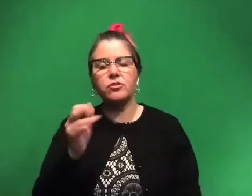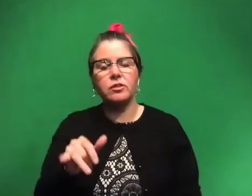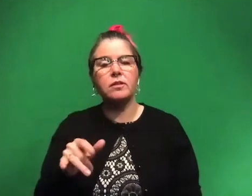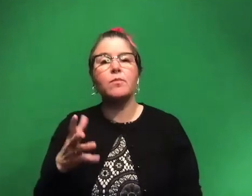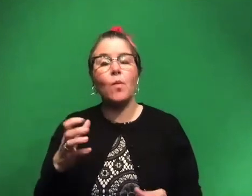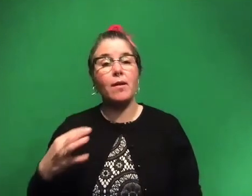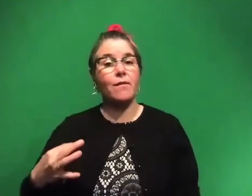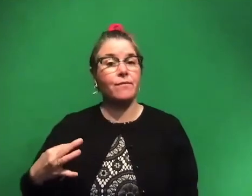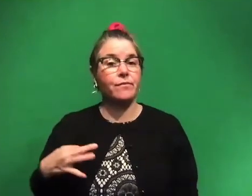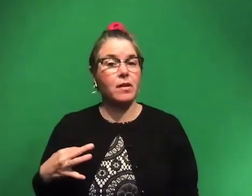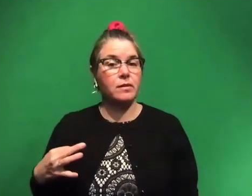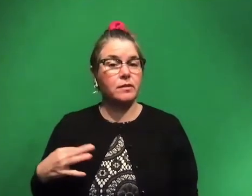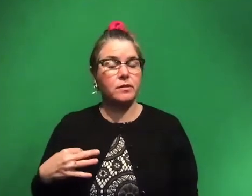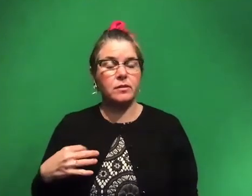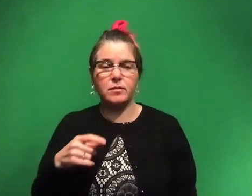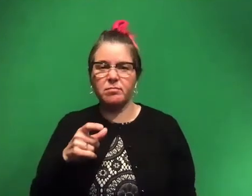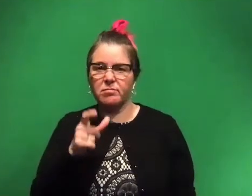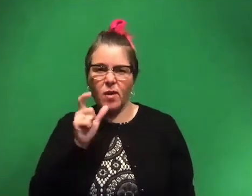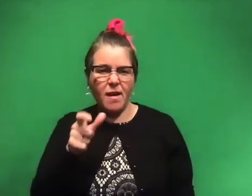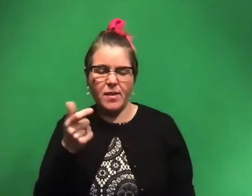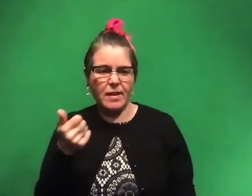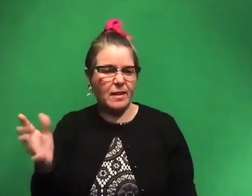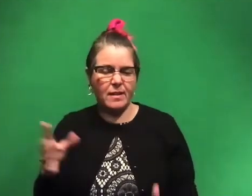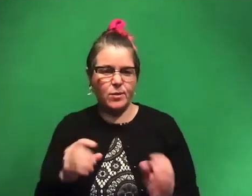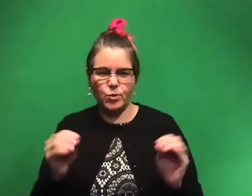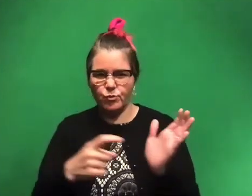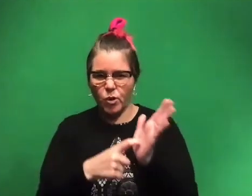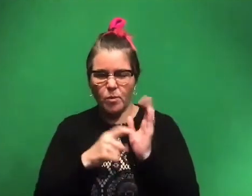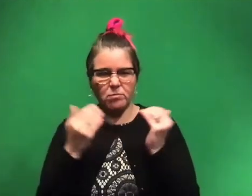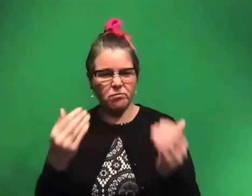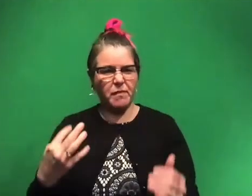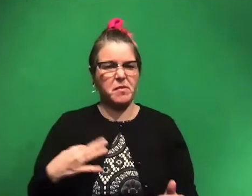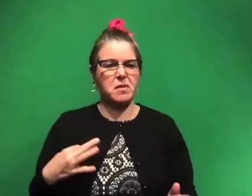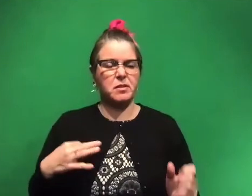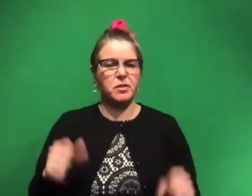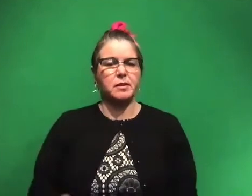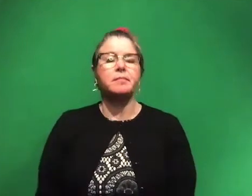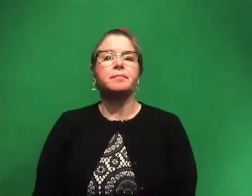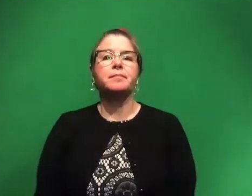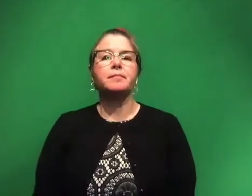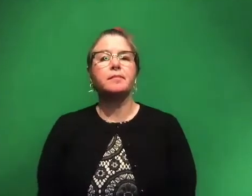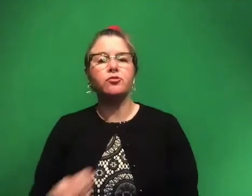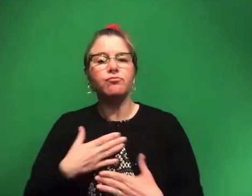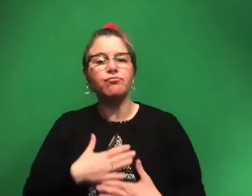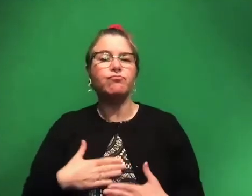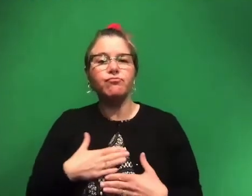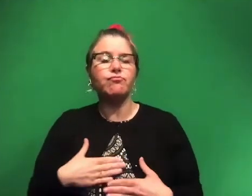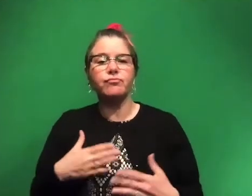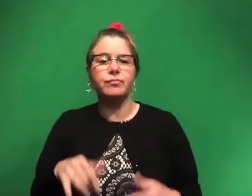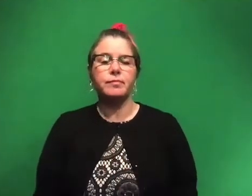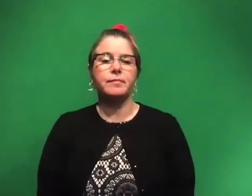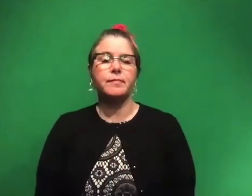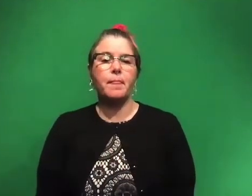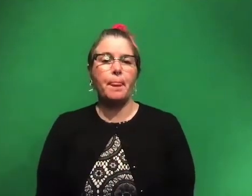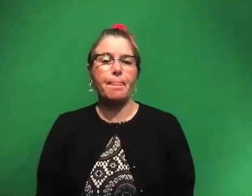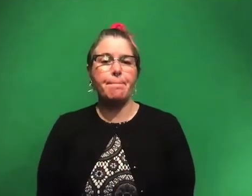volunteer, you don't have to have any of those requirements. You can just go in and volunteer and enjoy, enjoy that. But yeah,